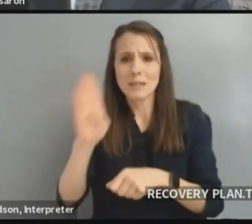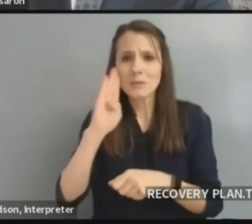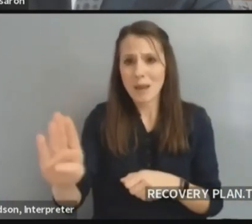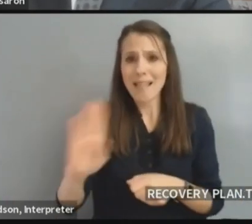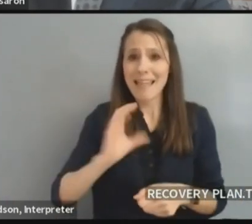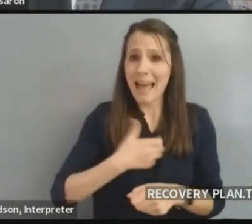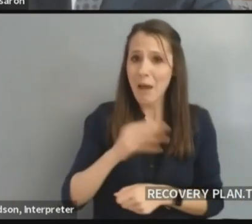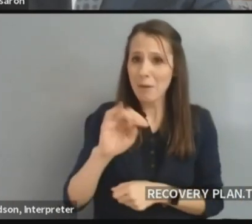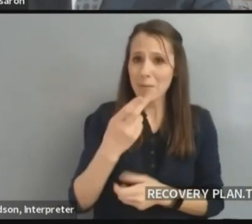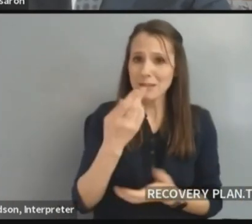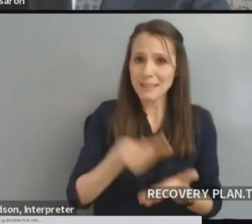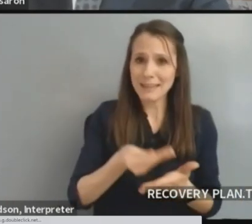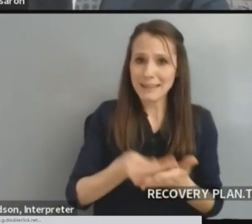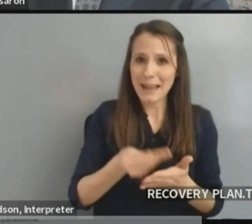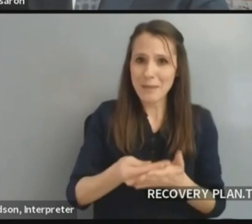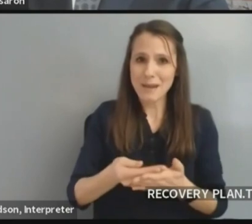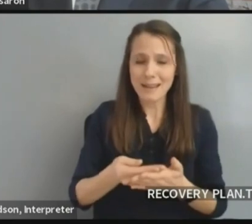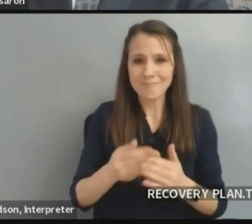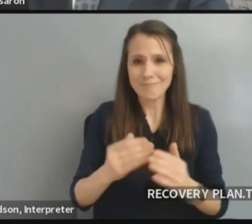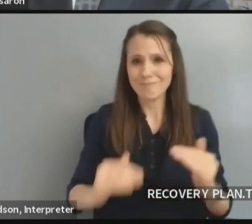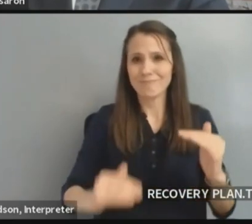And with that, I'll turn it over to Jeff.